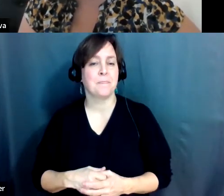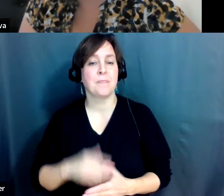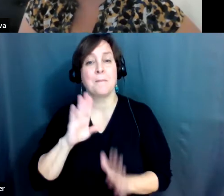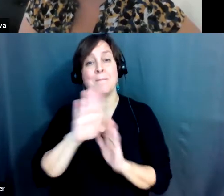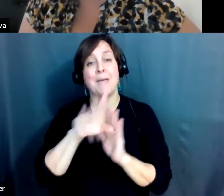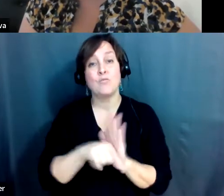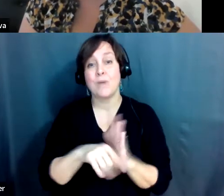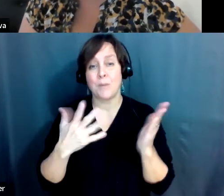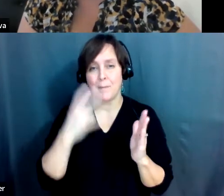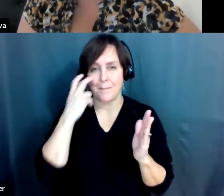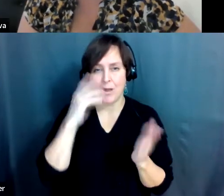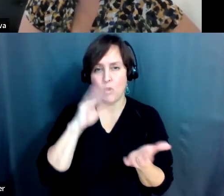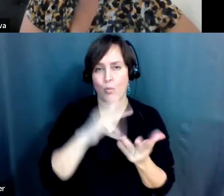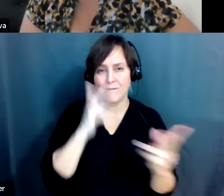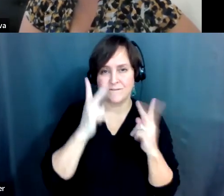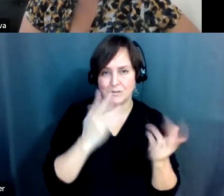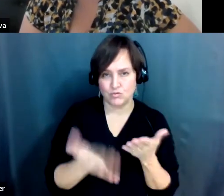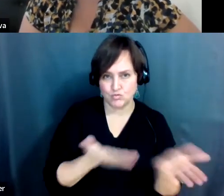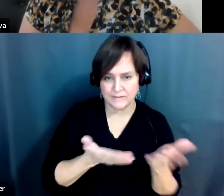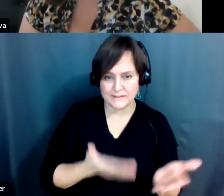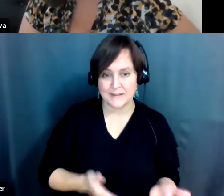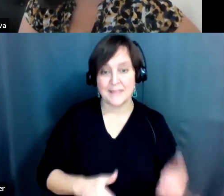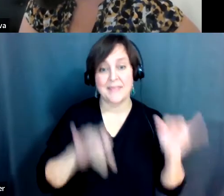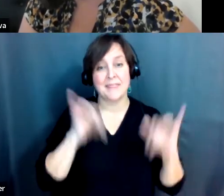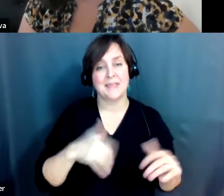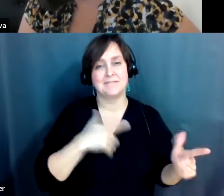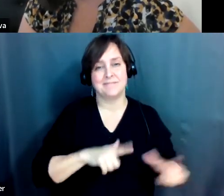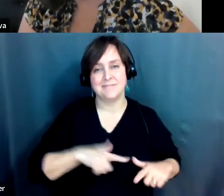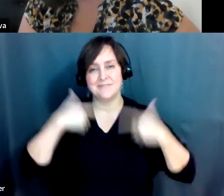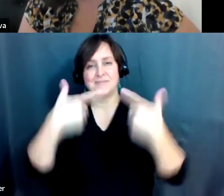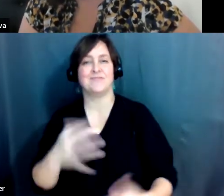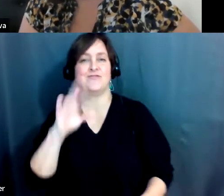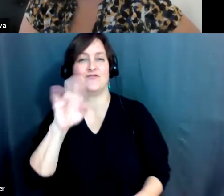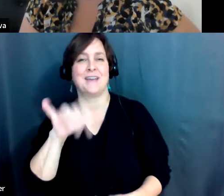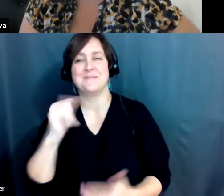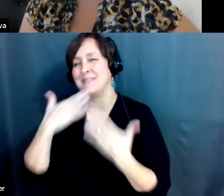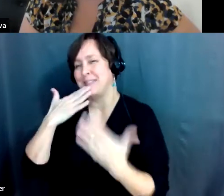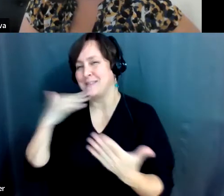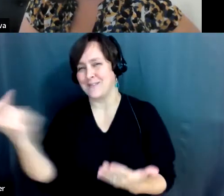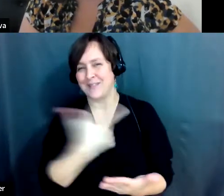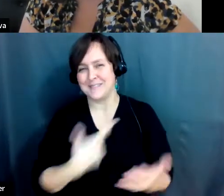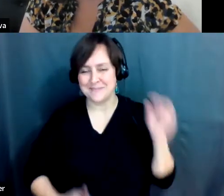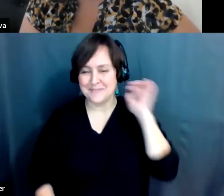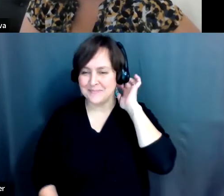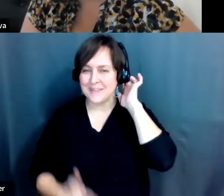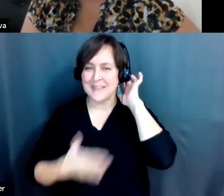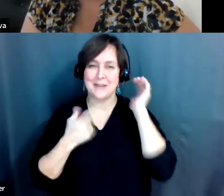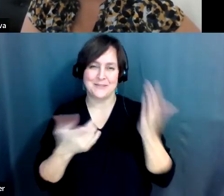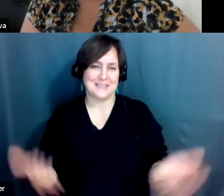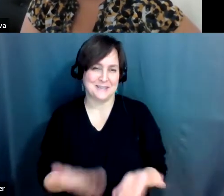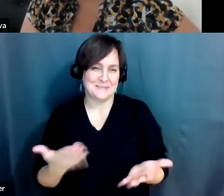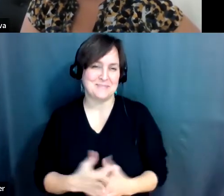and low vision services. So with that, I'm going to hand it over to Freya. Thanks, everyone. So glad you're here.